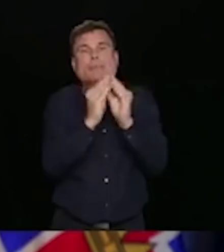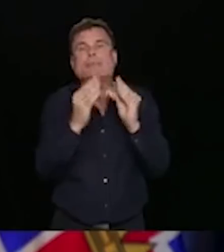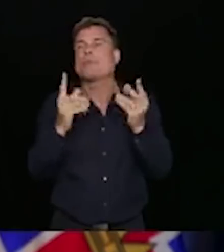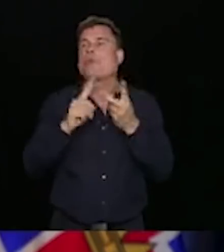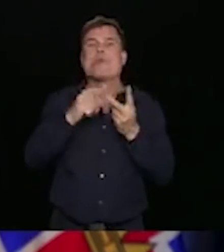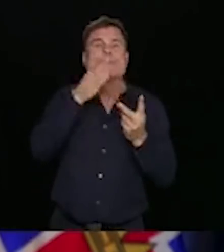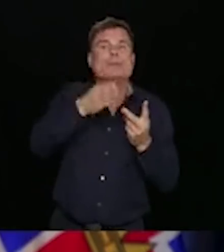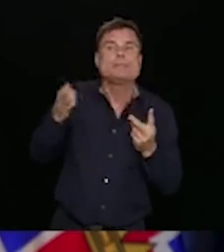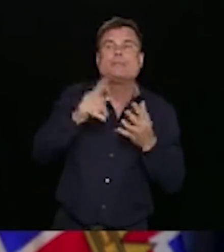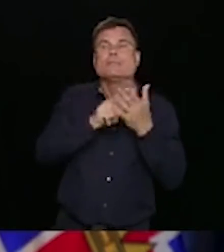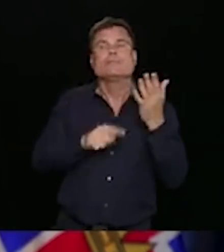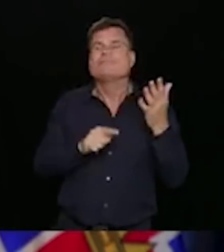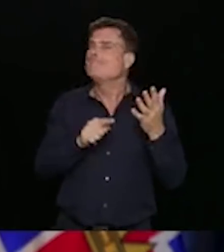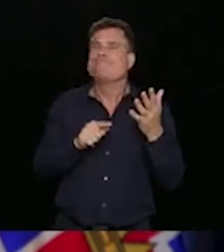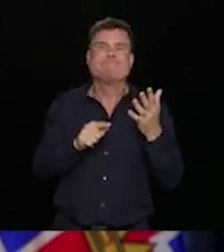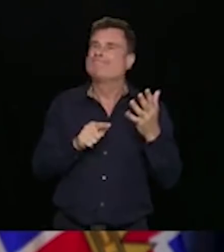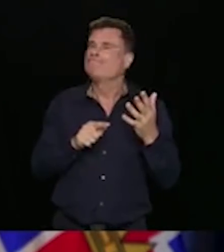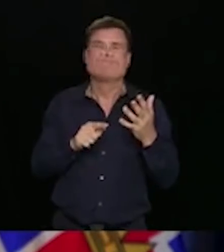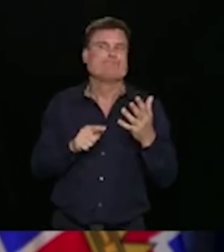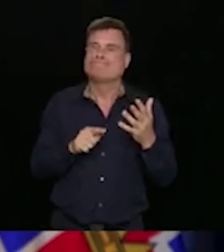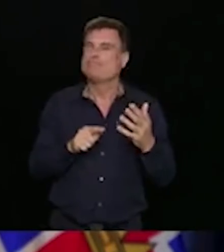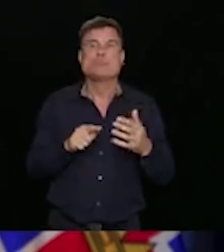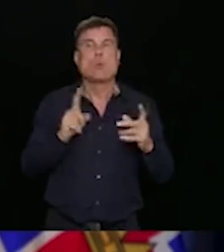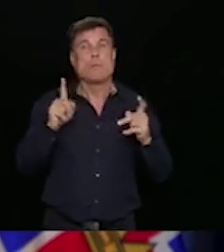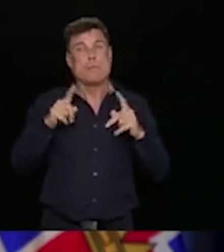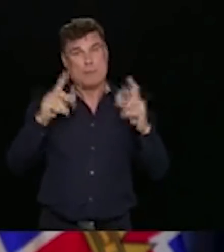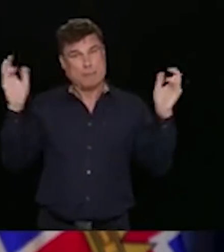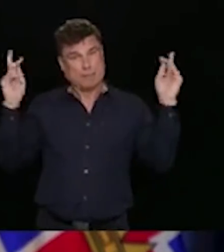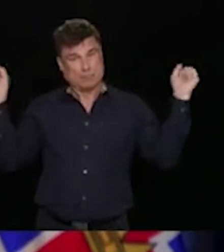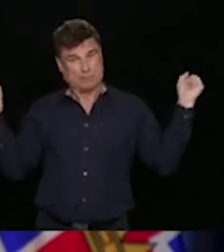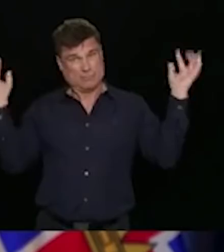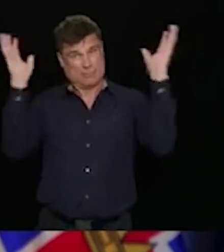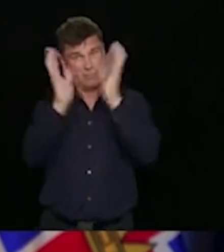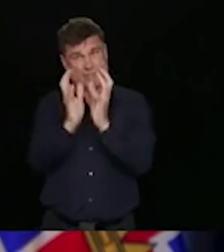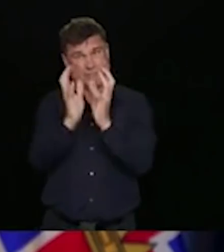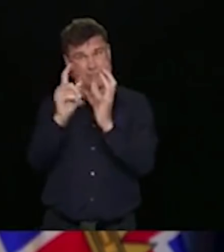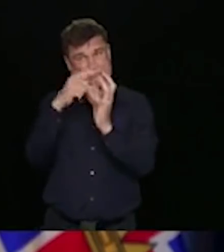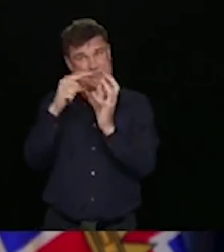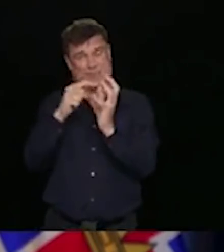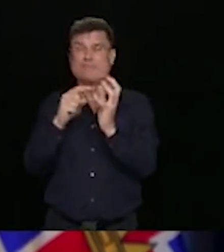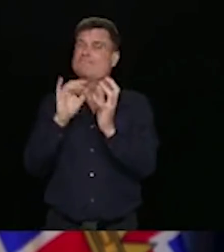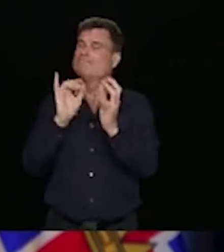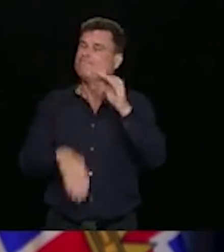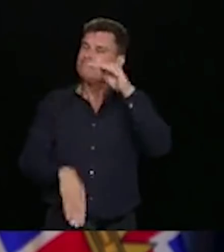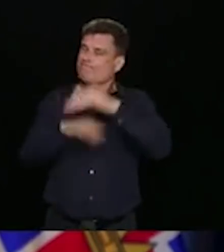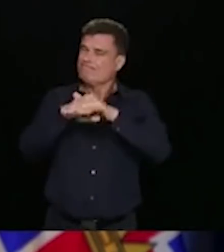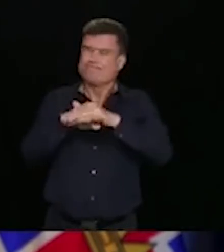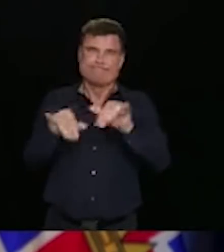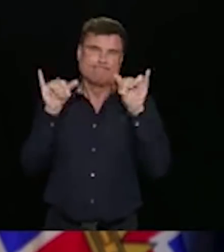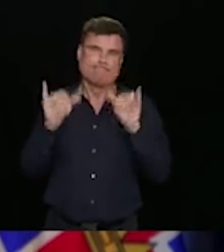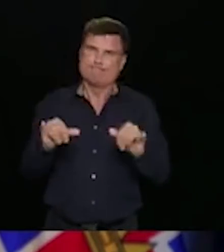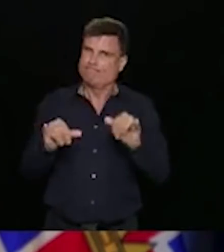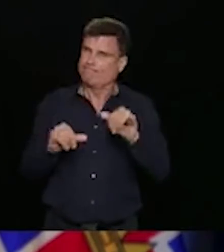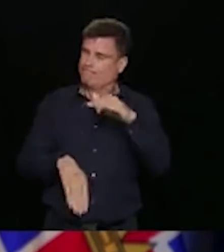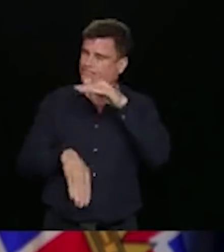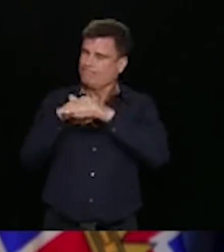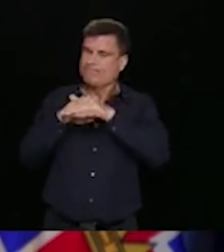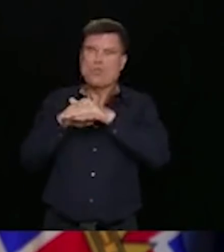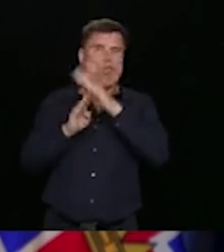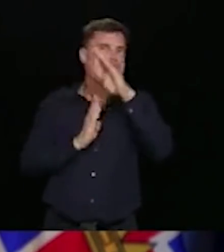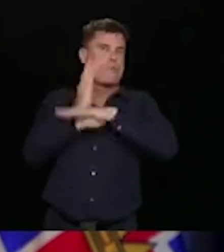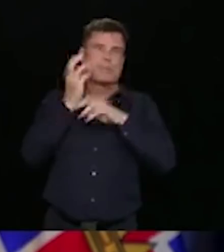provisions in place that reduce the numbers of people who are gathering and the risk to all of us when this virus is transmitted.